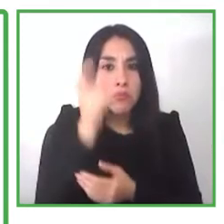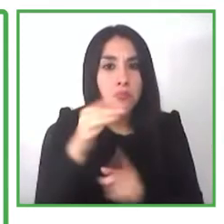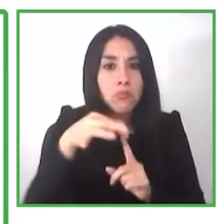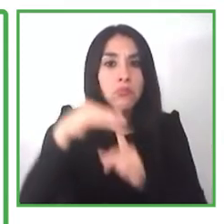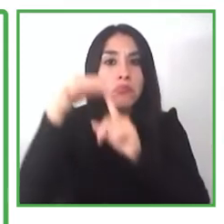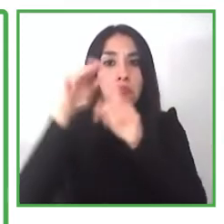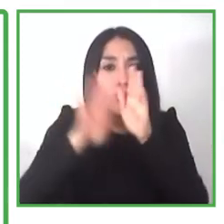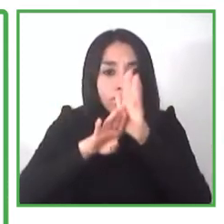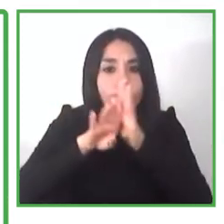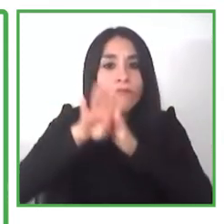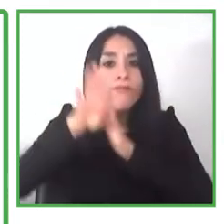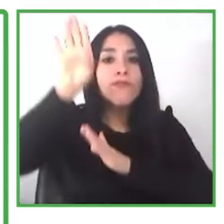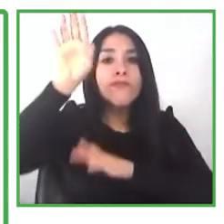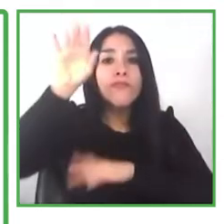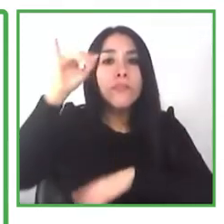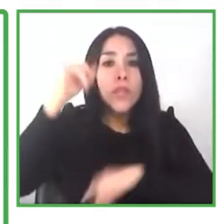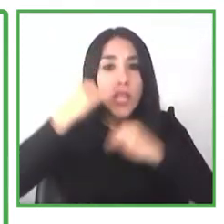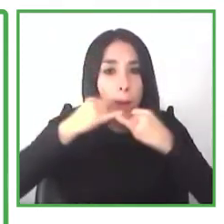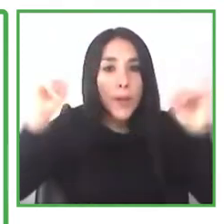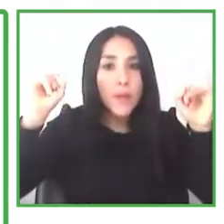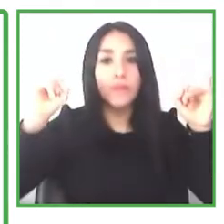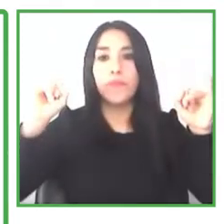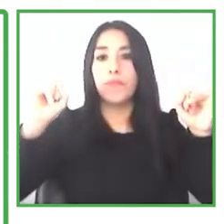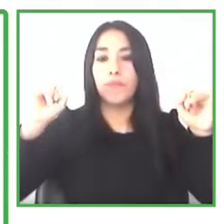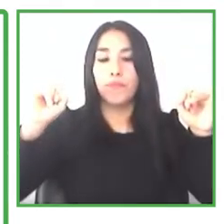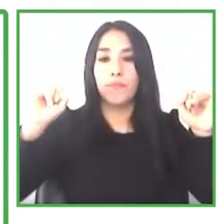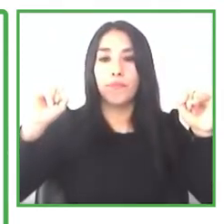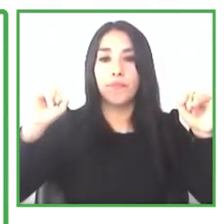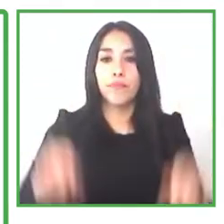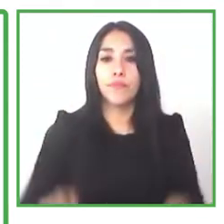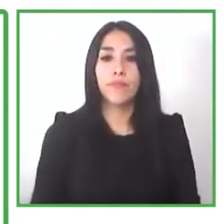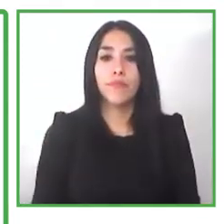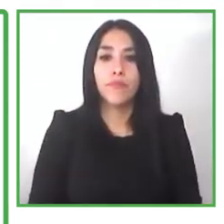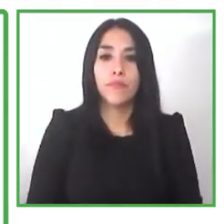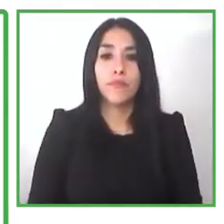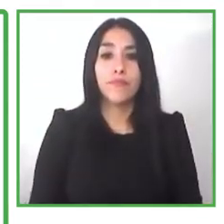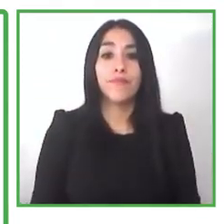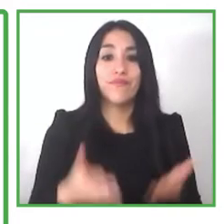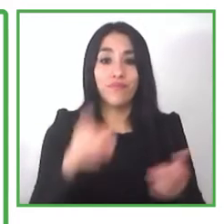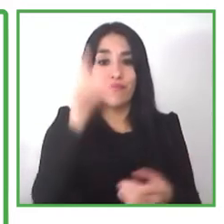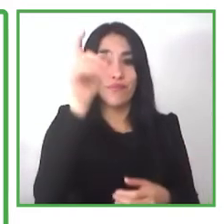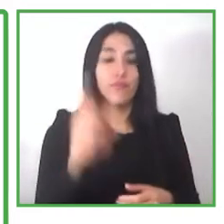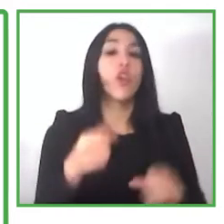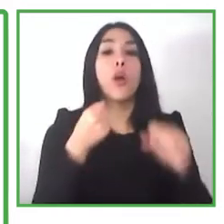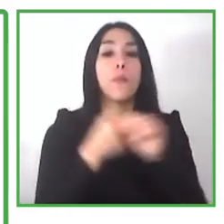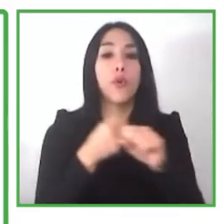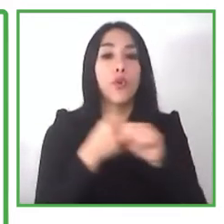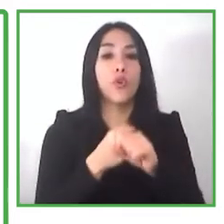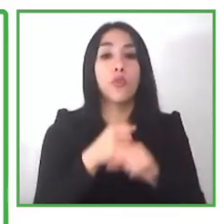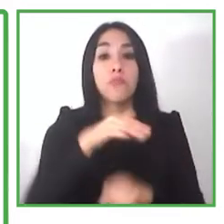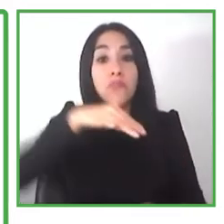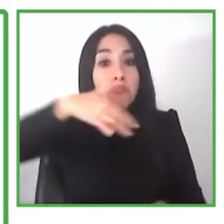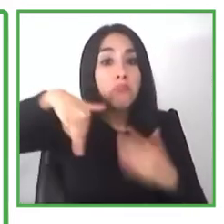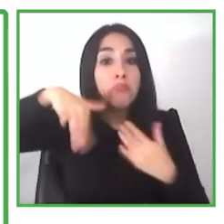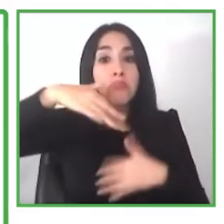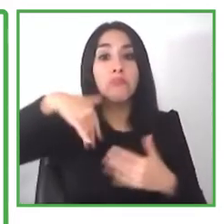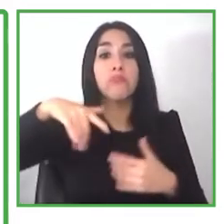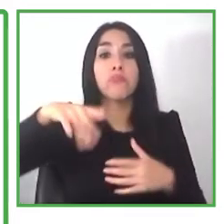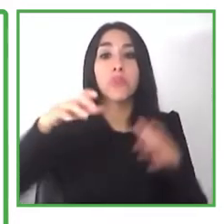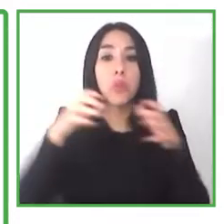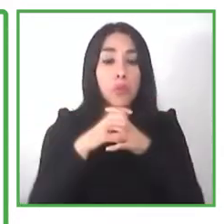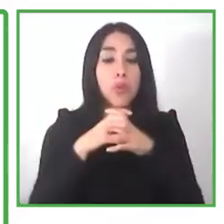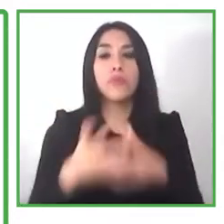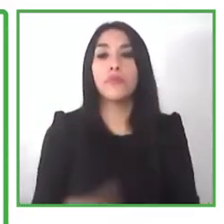they can um stop being a draw on the the the um social grant system